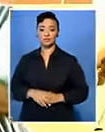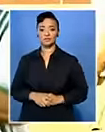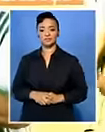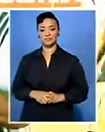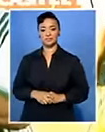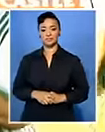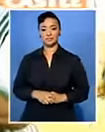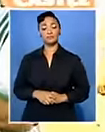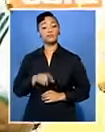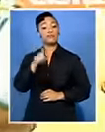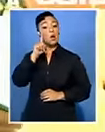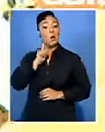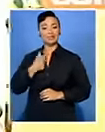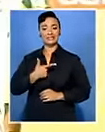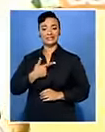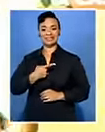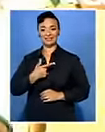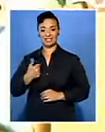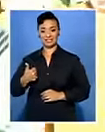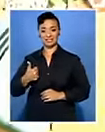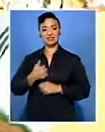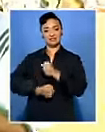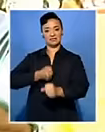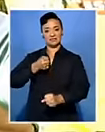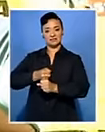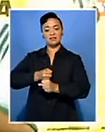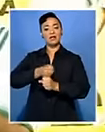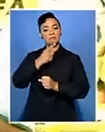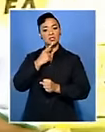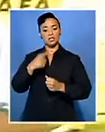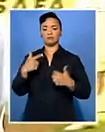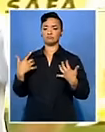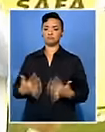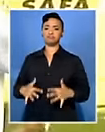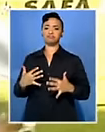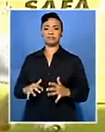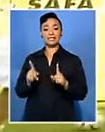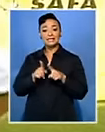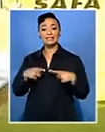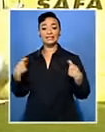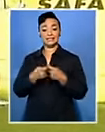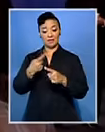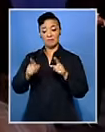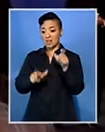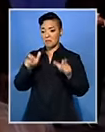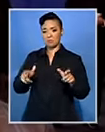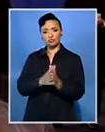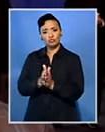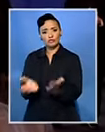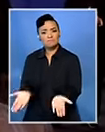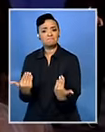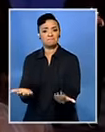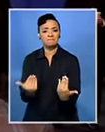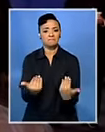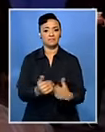Dimitri, who was 76 years old, also had the ability to get the absolute best out of his players. I became